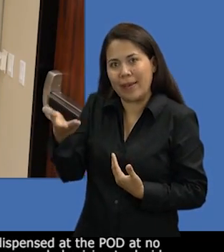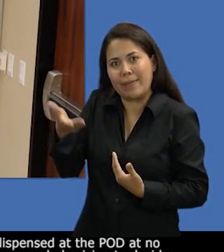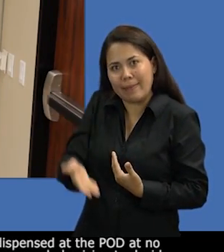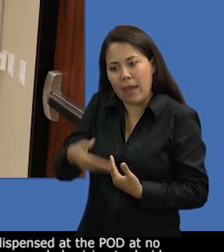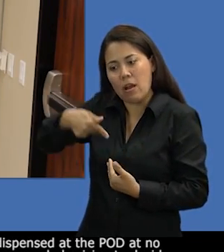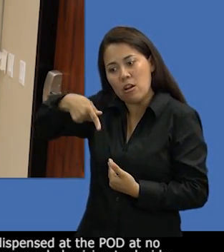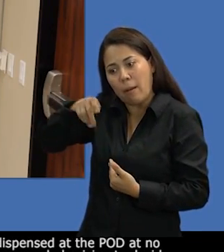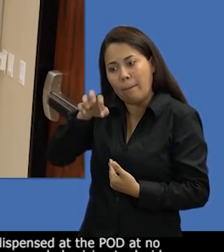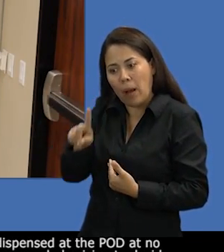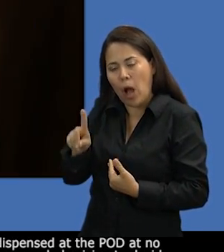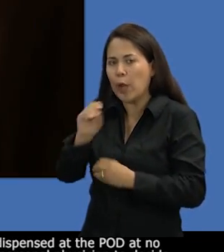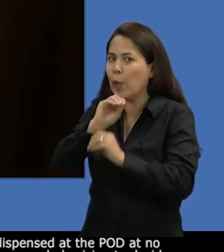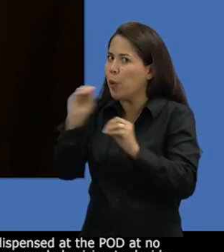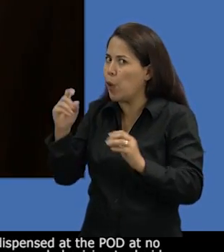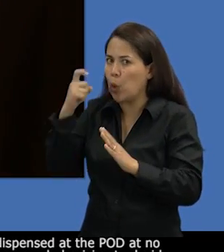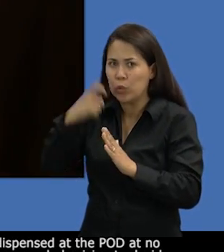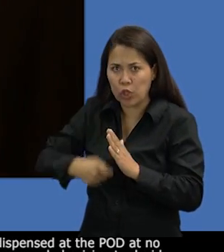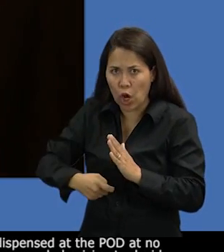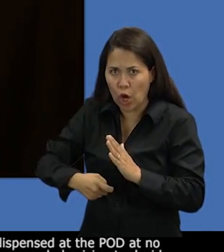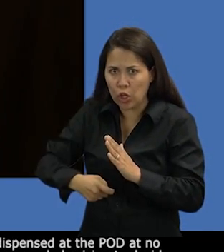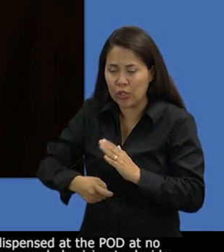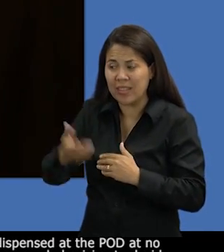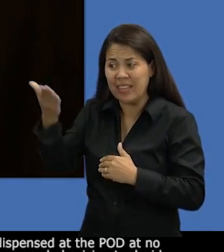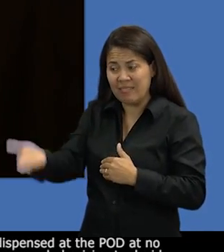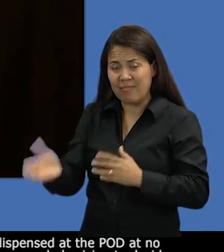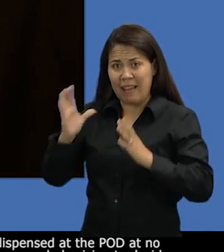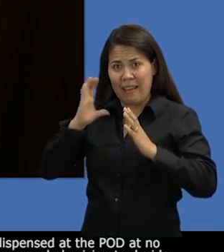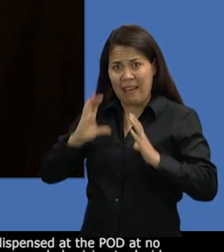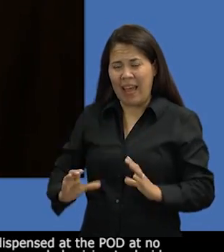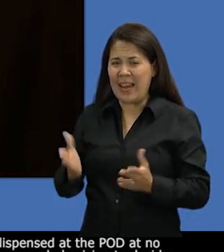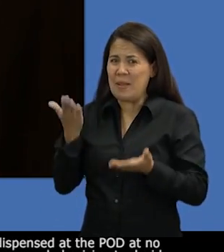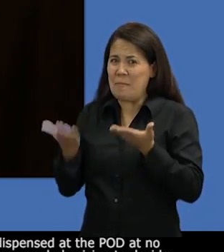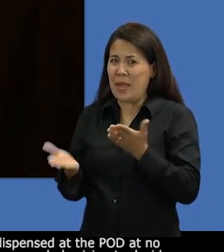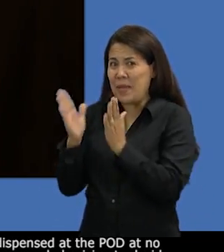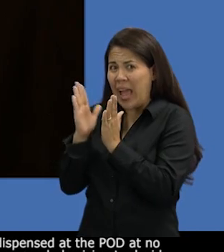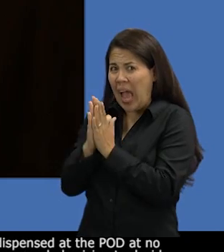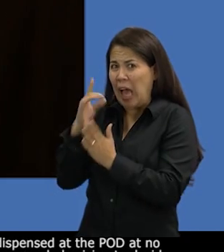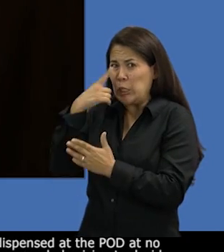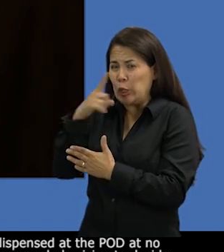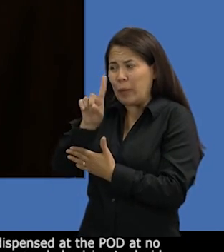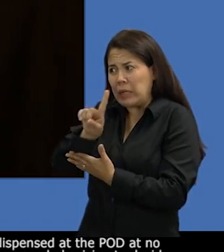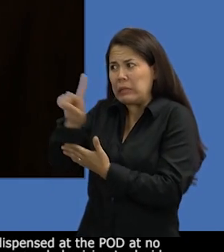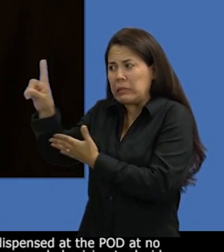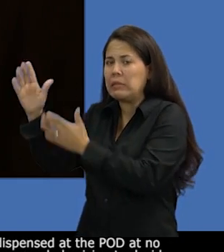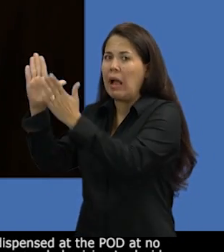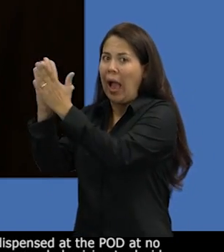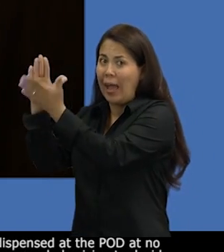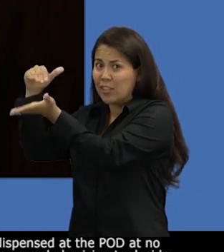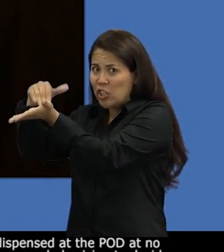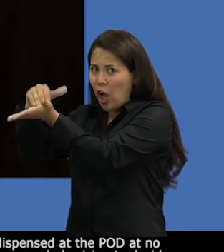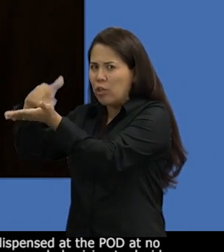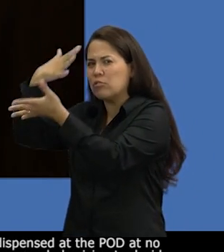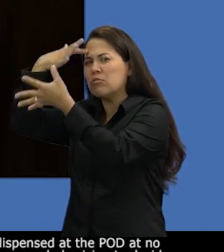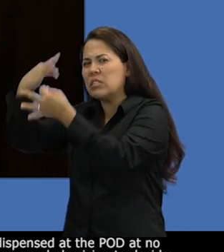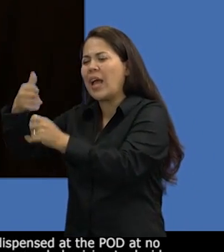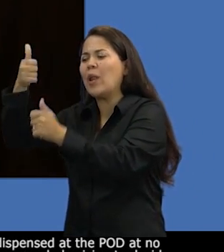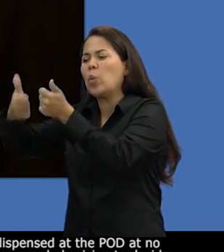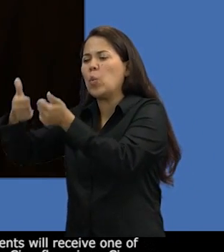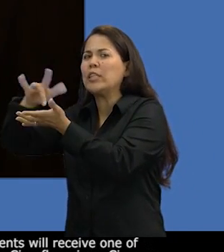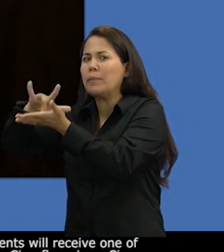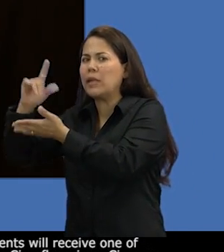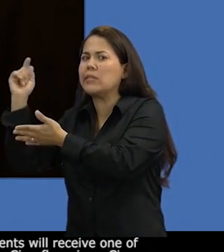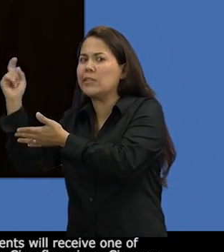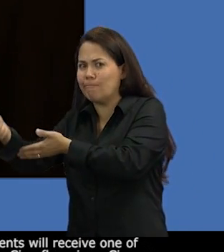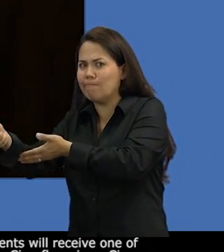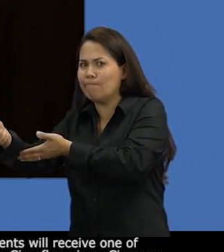at no cost, or the client will be advised to consult their personal physician to decide which